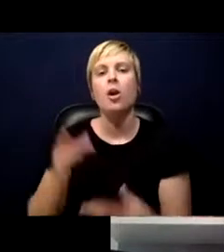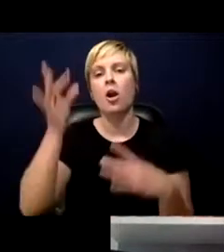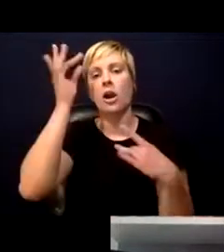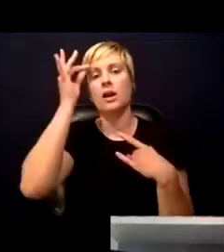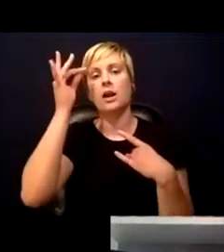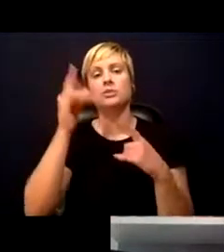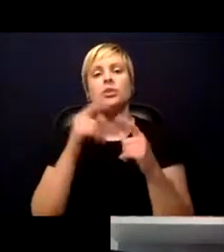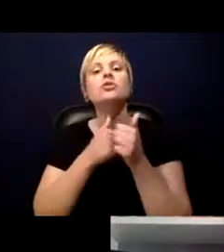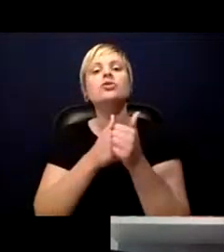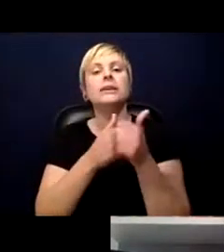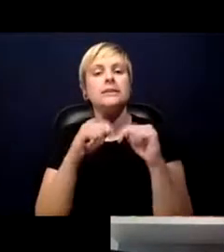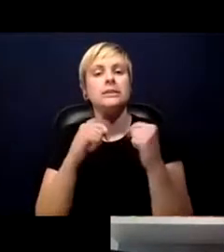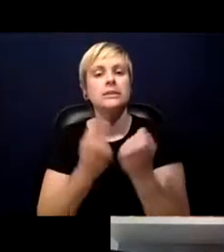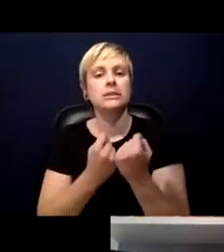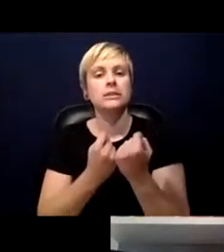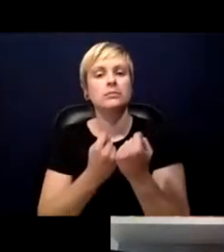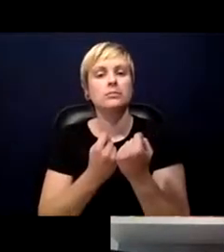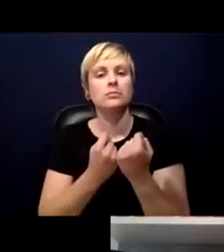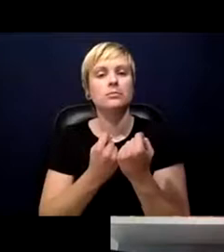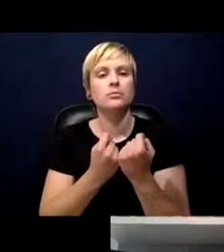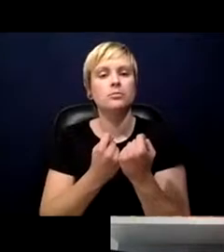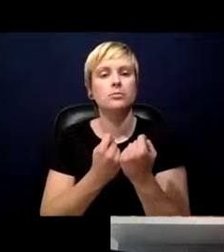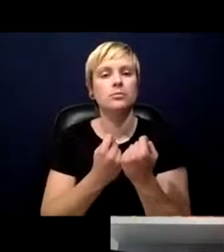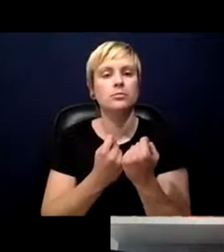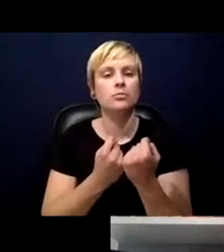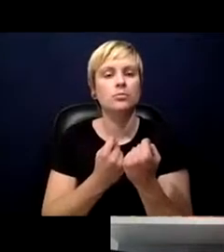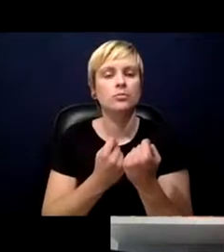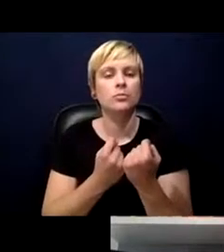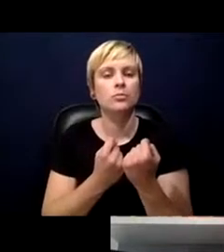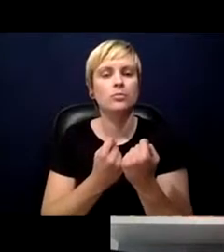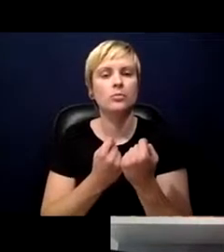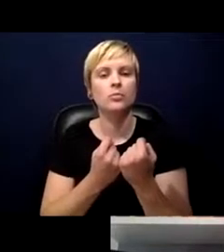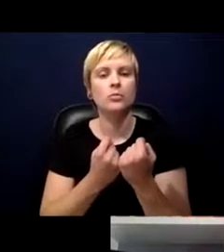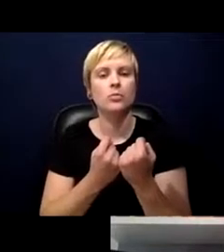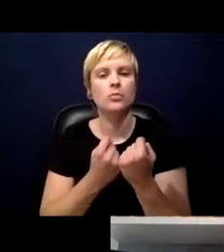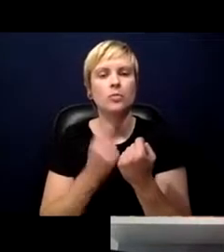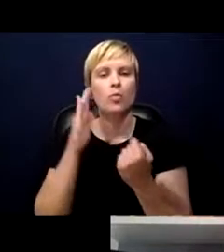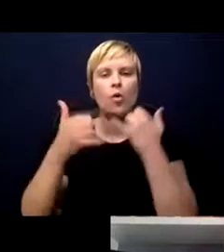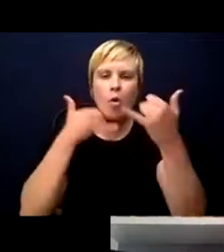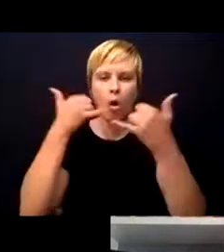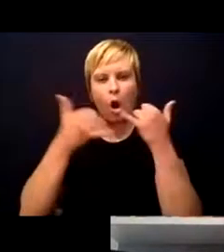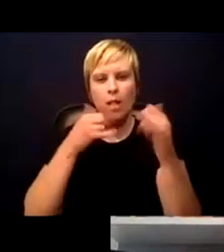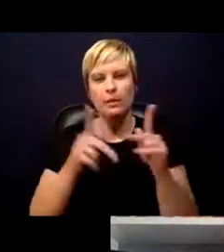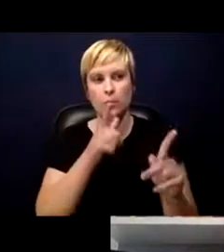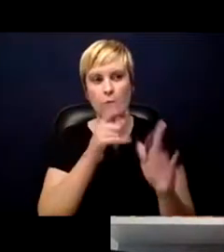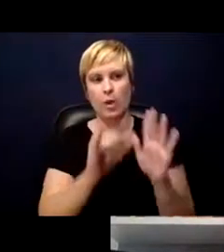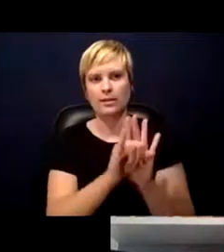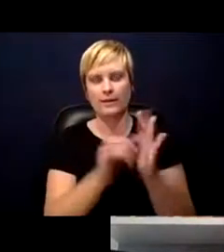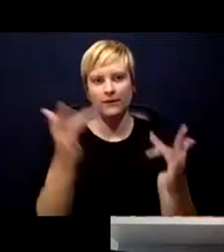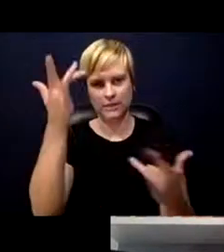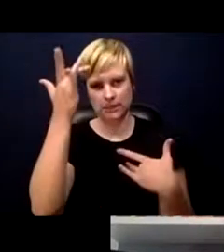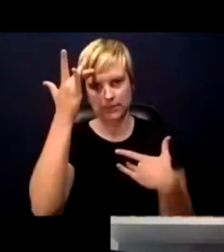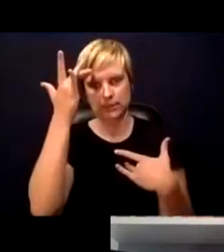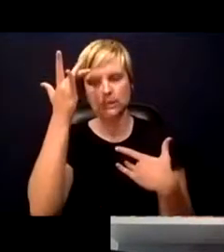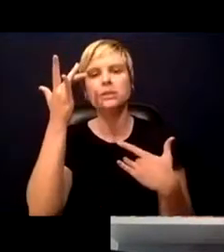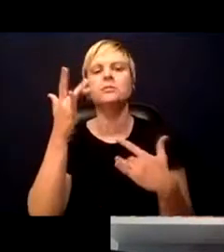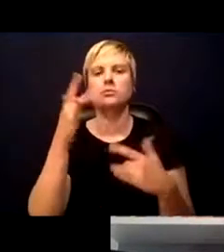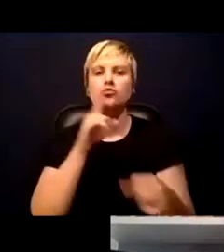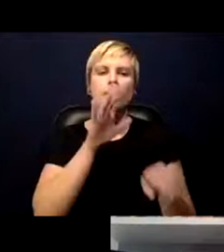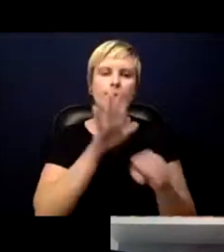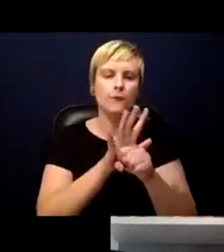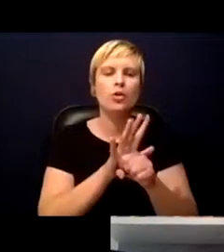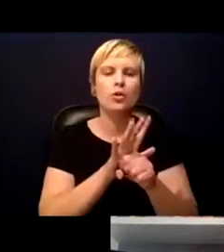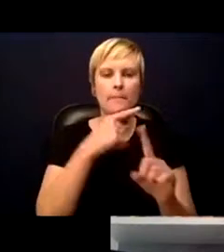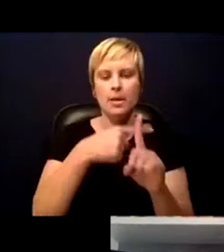will make calls to those who have who were identified as contact by confirmed COVID-19